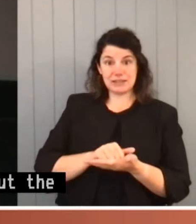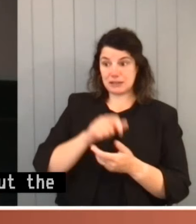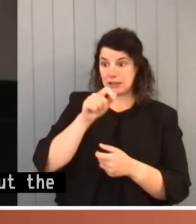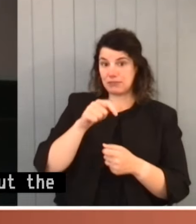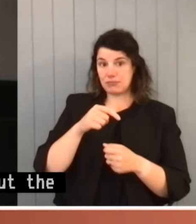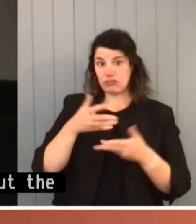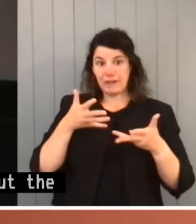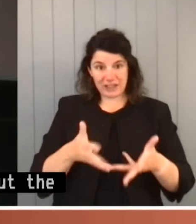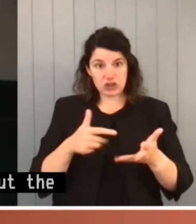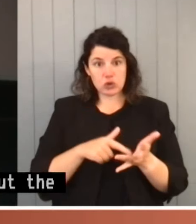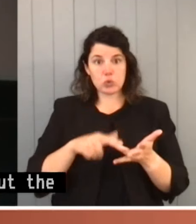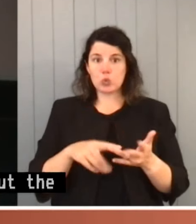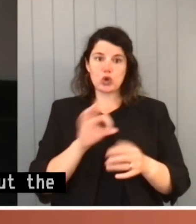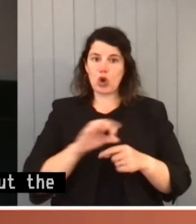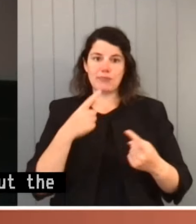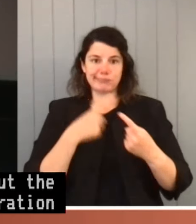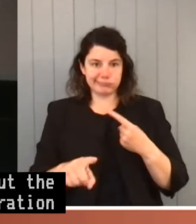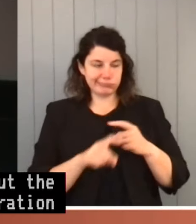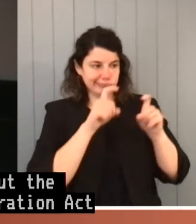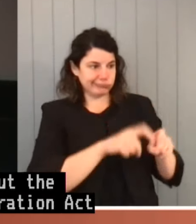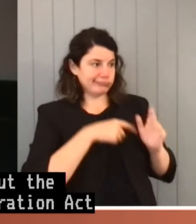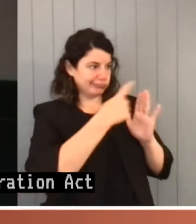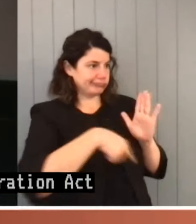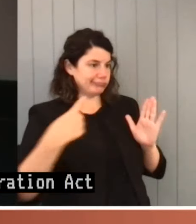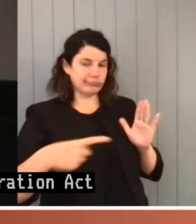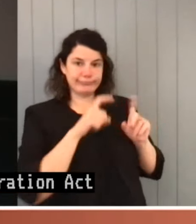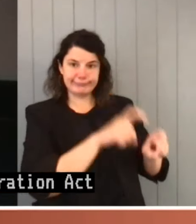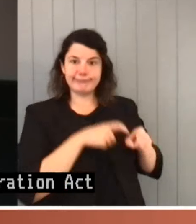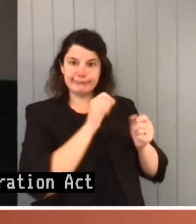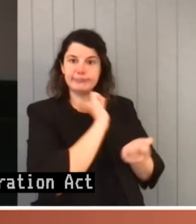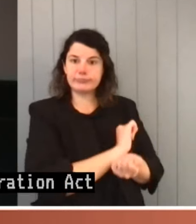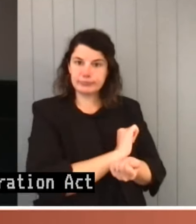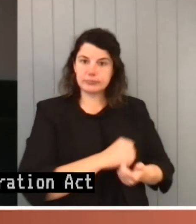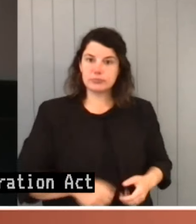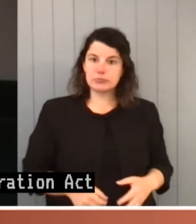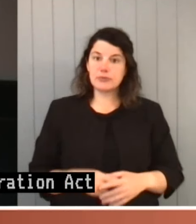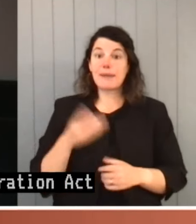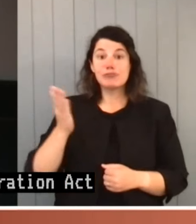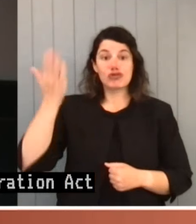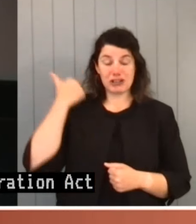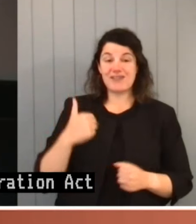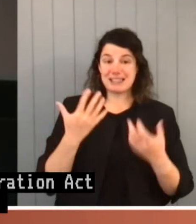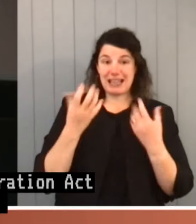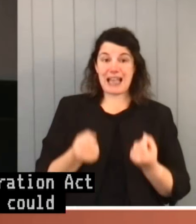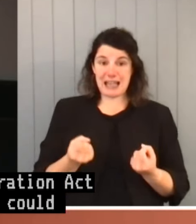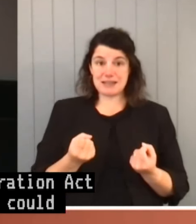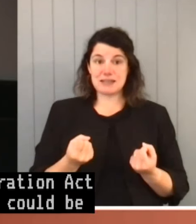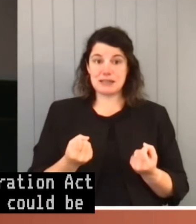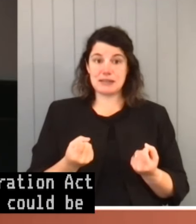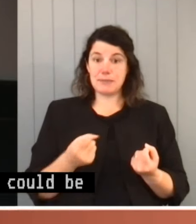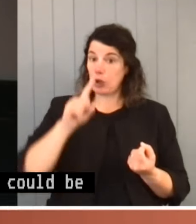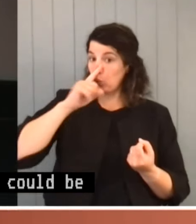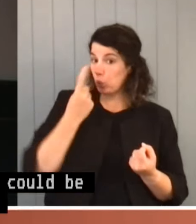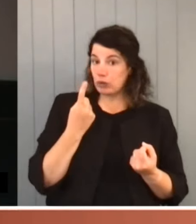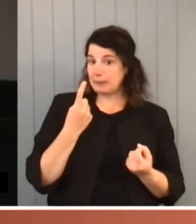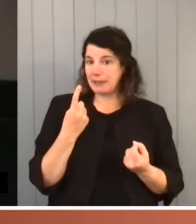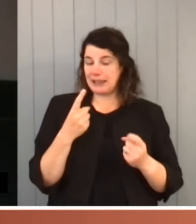not to authorise a punitive indefinite detention. Now they'd previously held that they couldn't be interpreted any